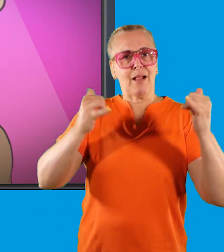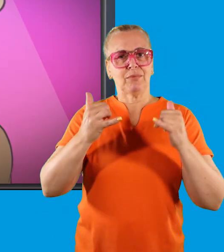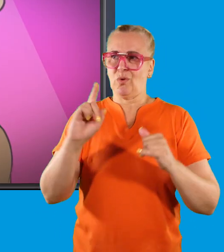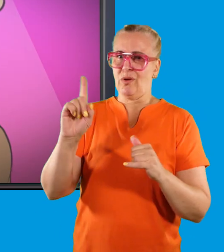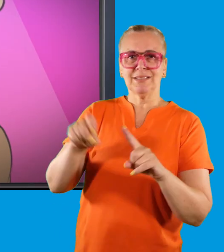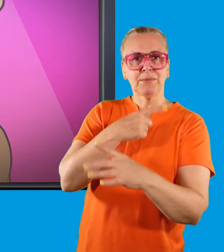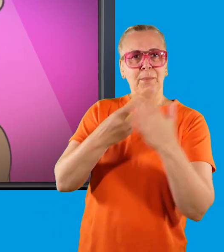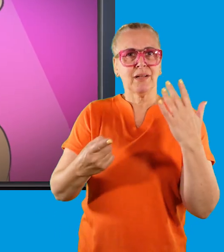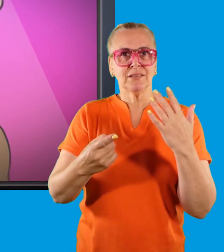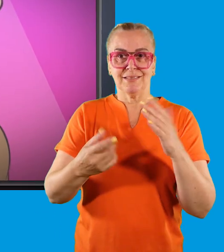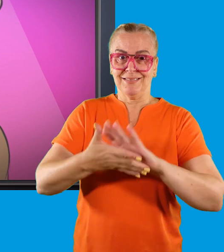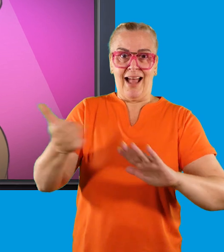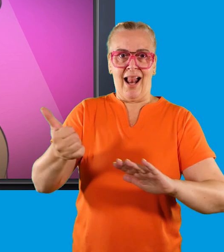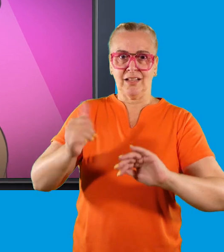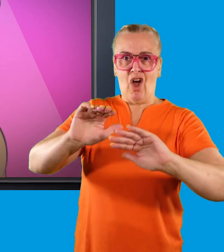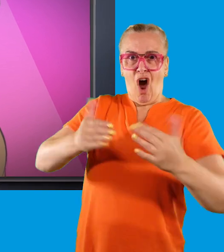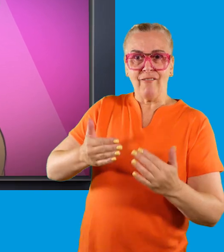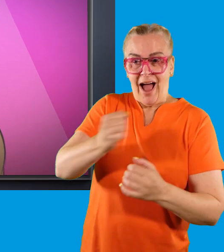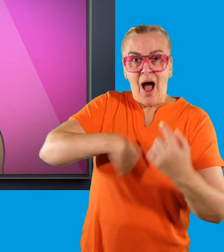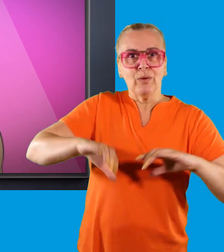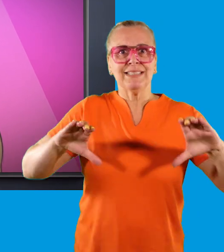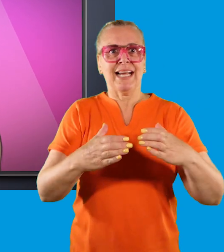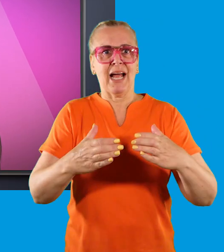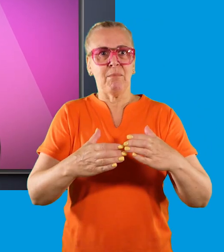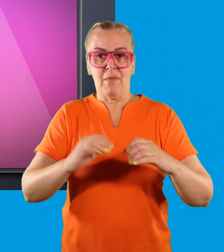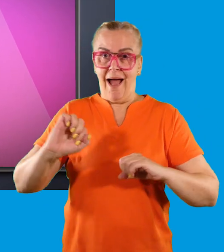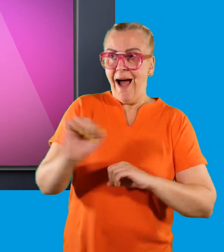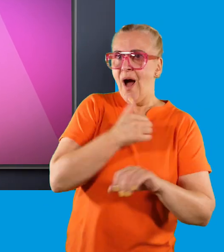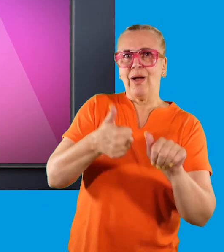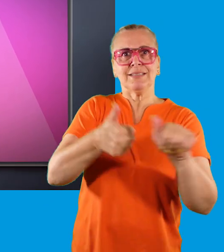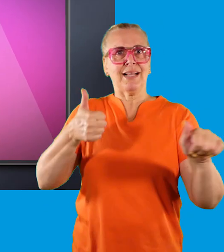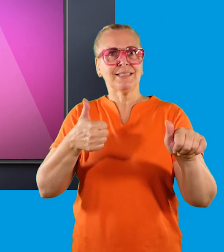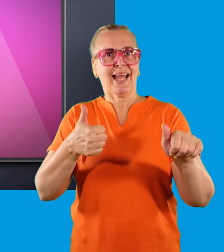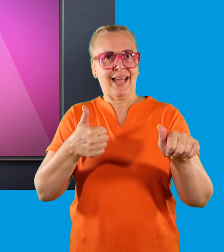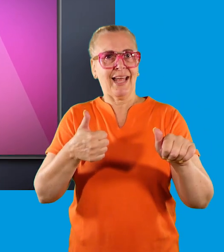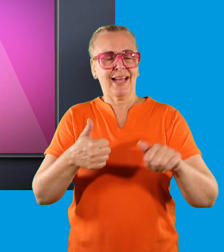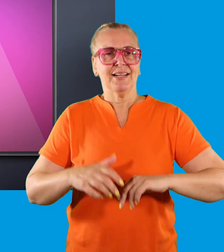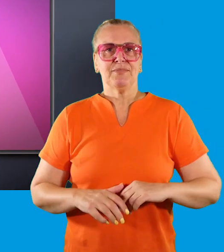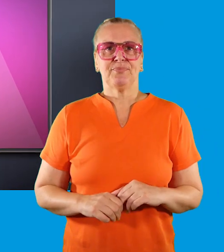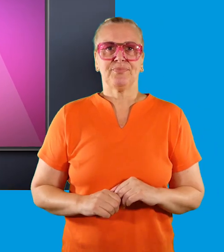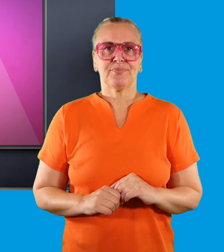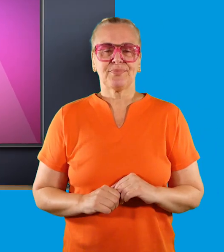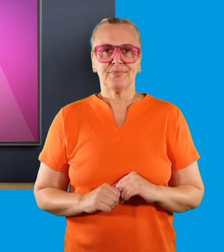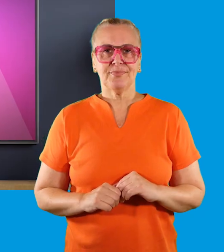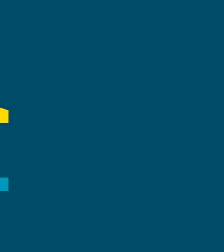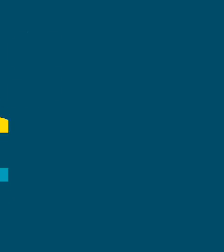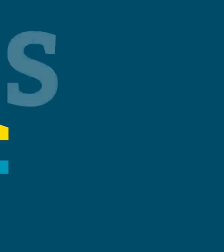And we celebrate what disabled talent offers to our teams and our industry.